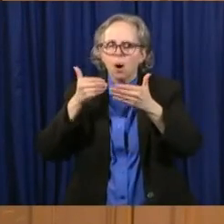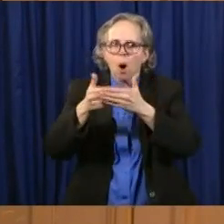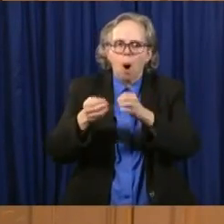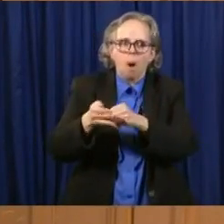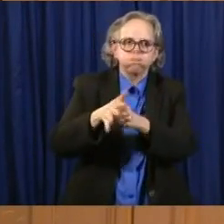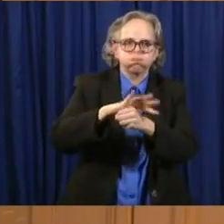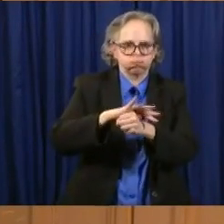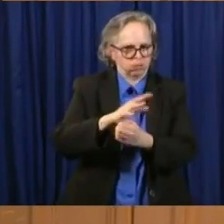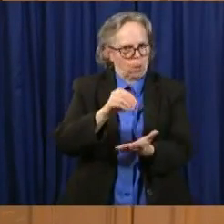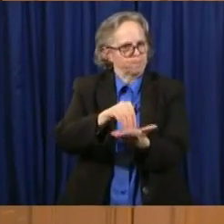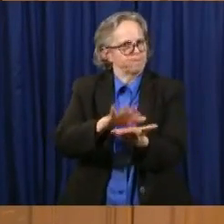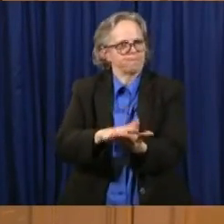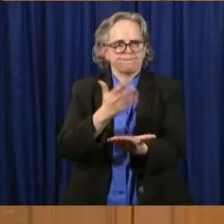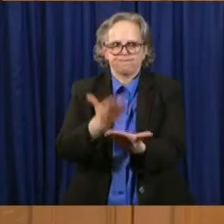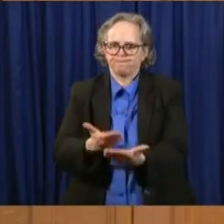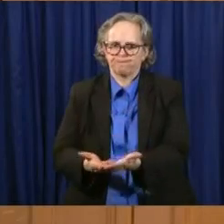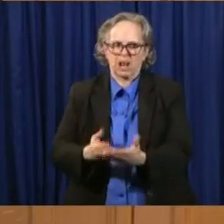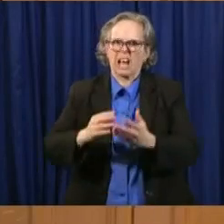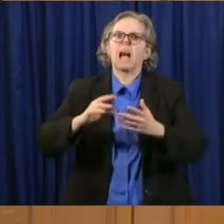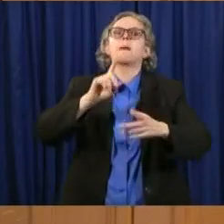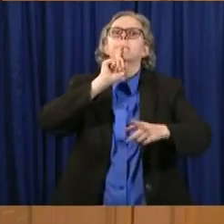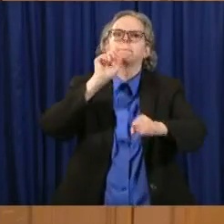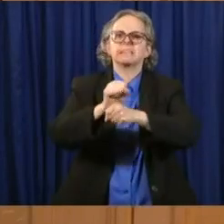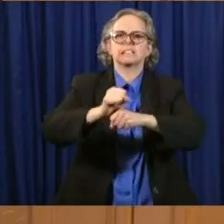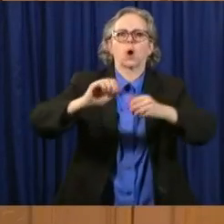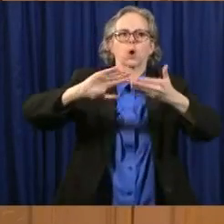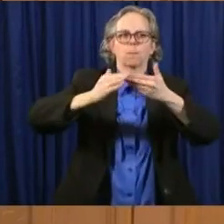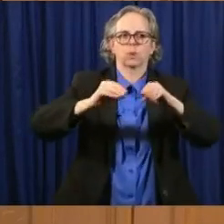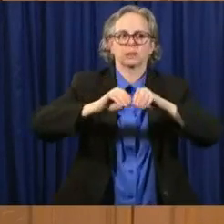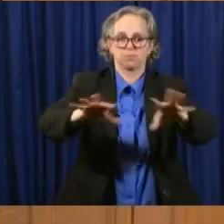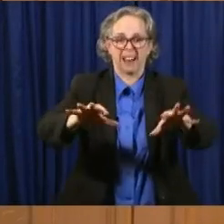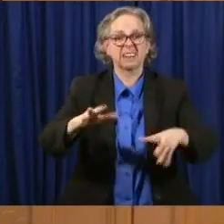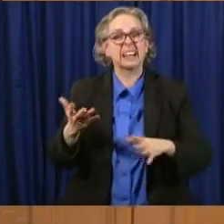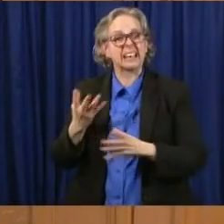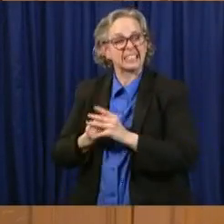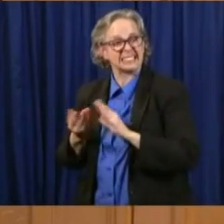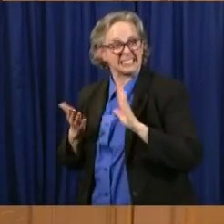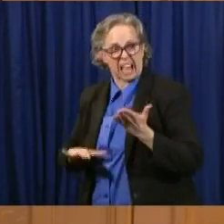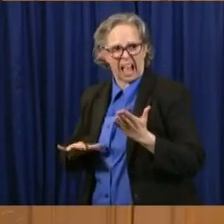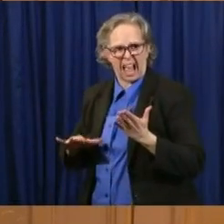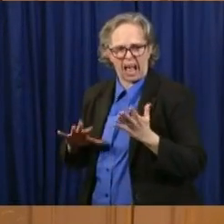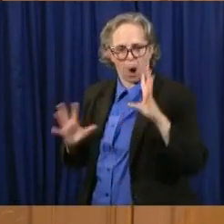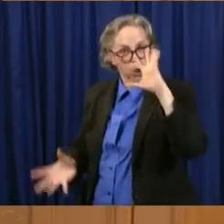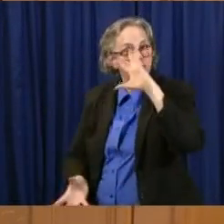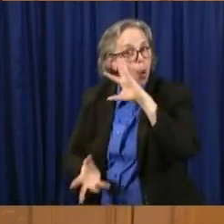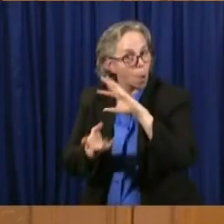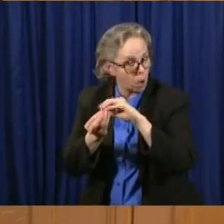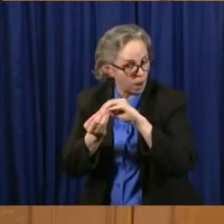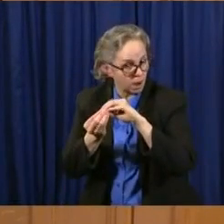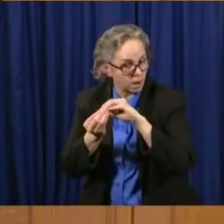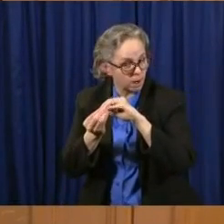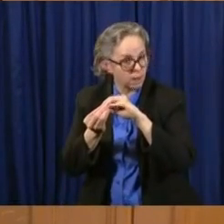And deaths, um, in Ohio have now totaled, um, as of reporting today,